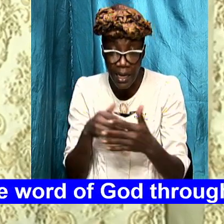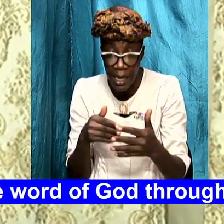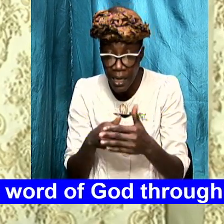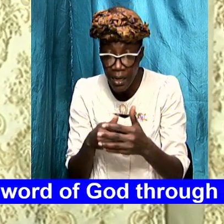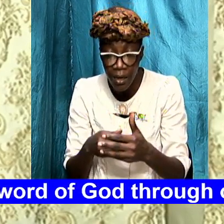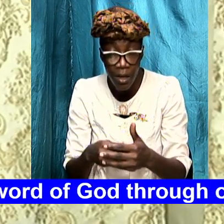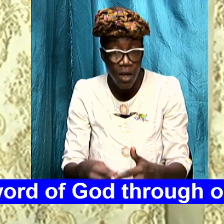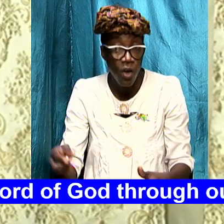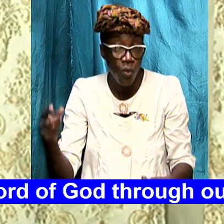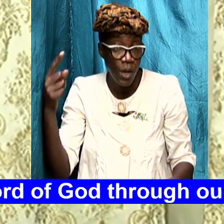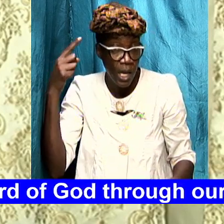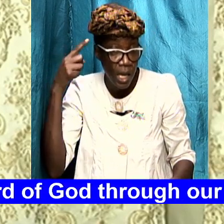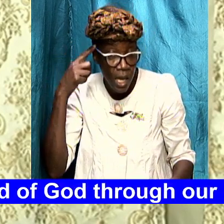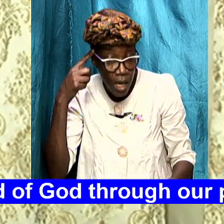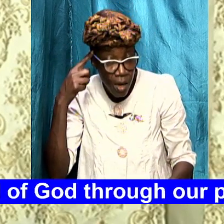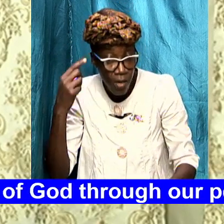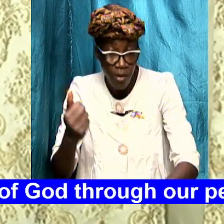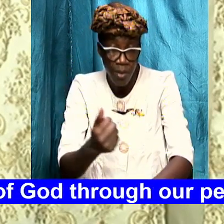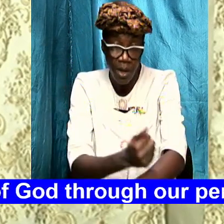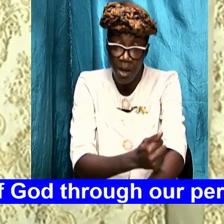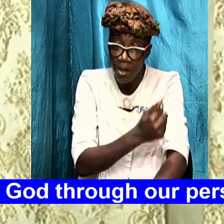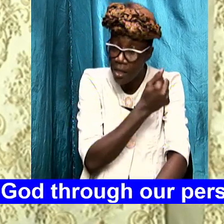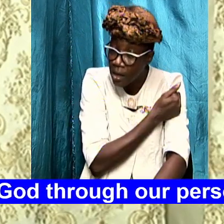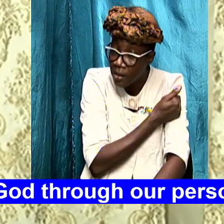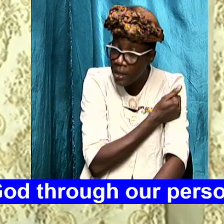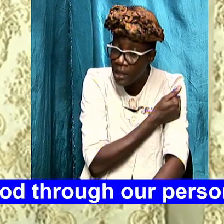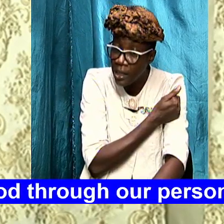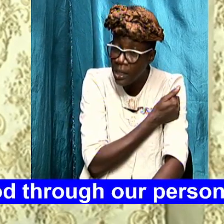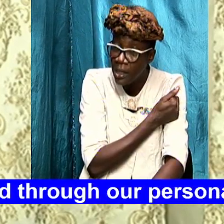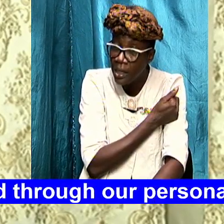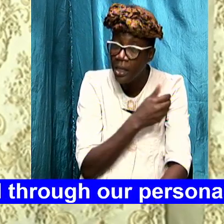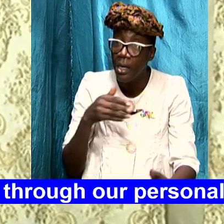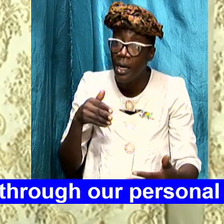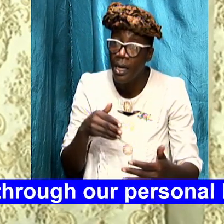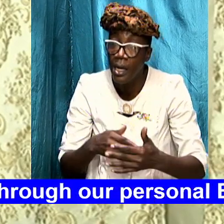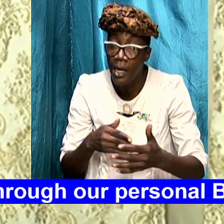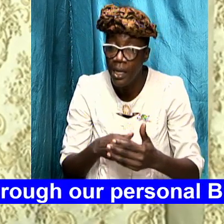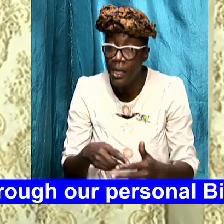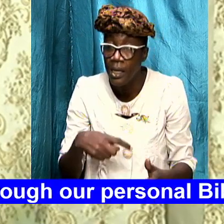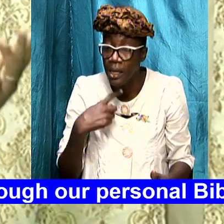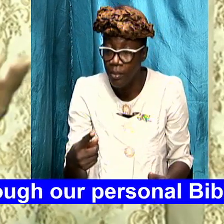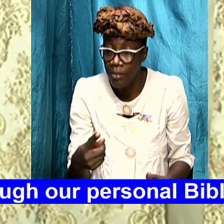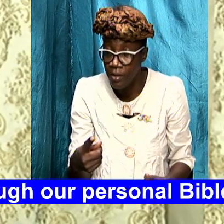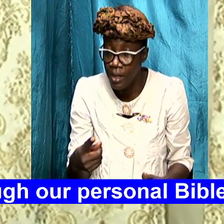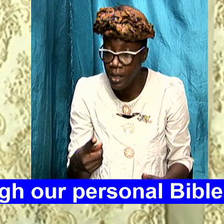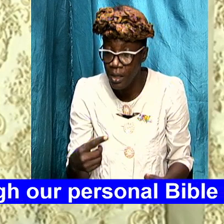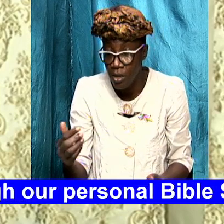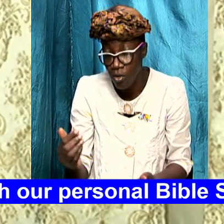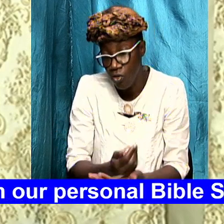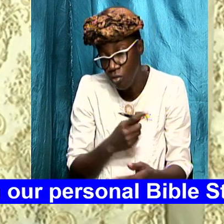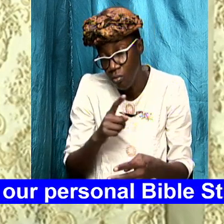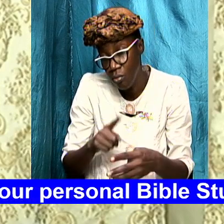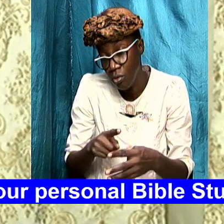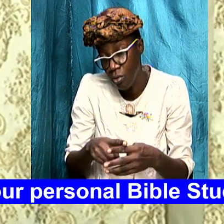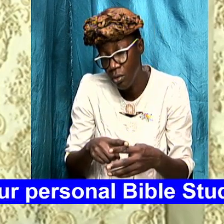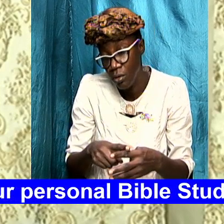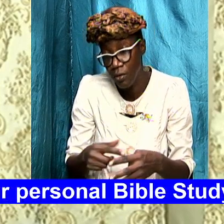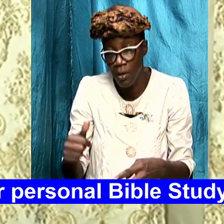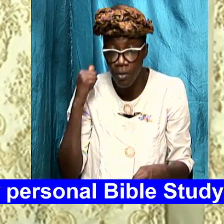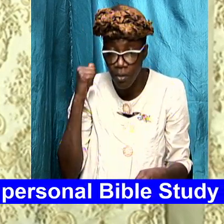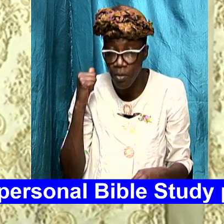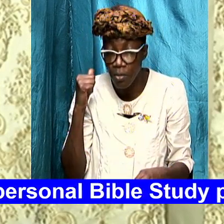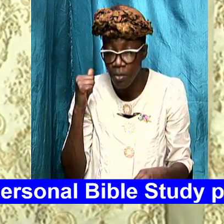authorities and again I said it up a couple of weeks or a few months ago that the